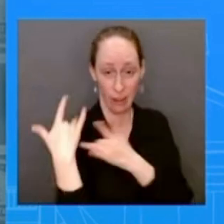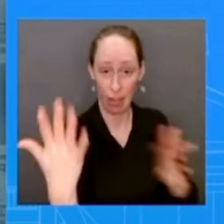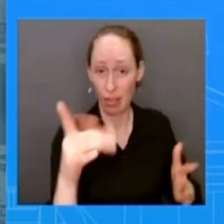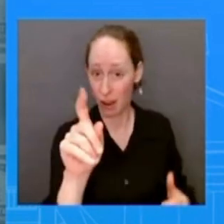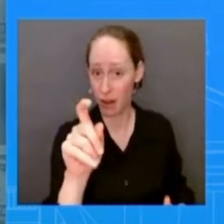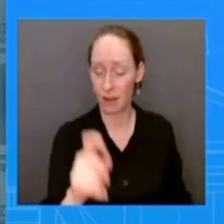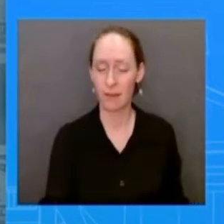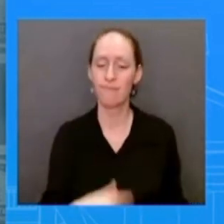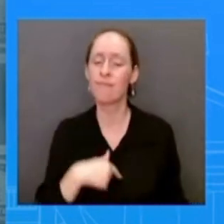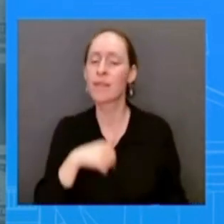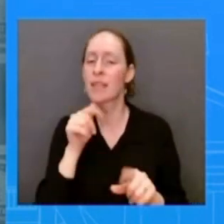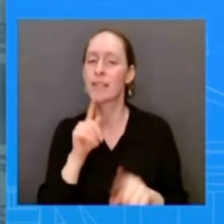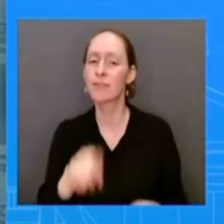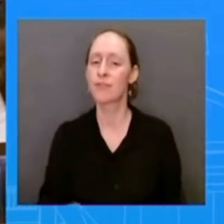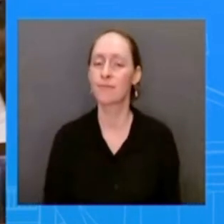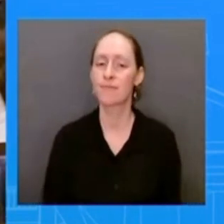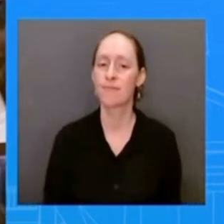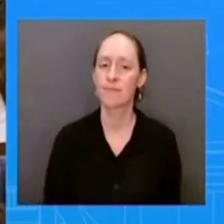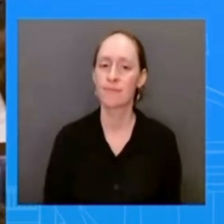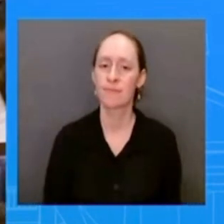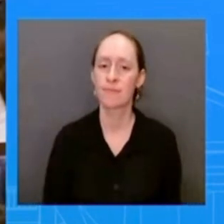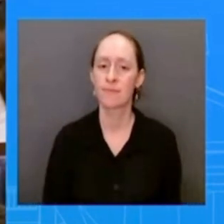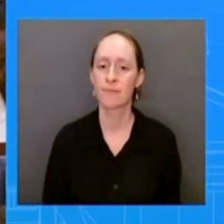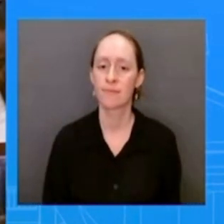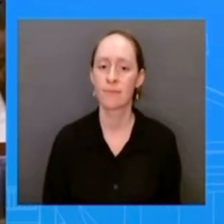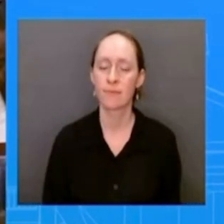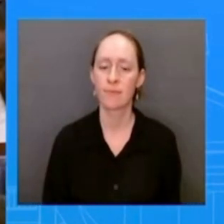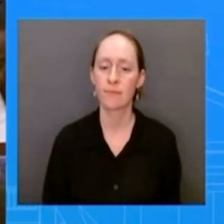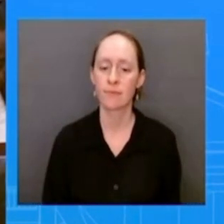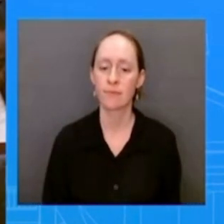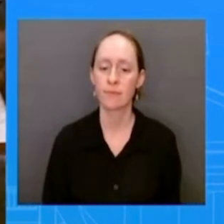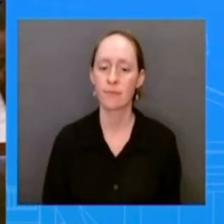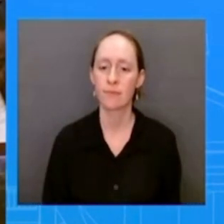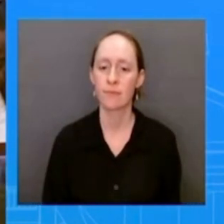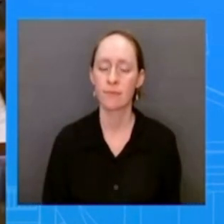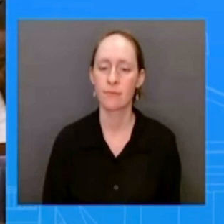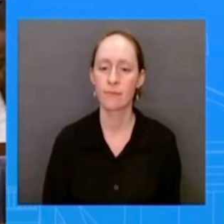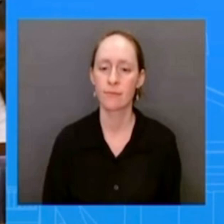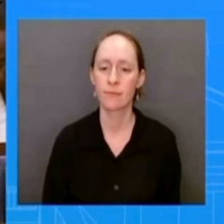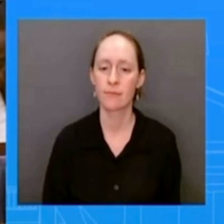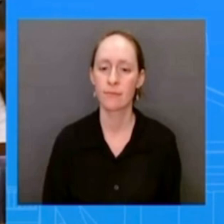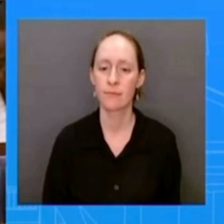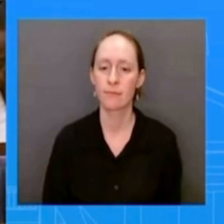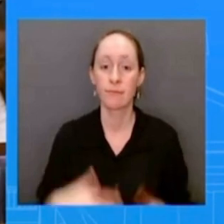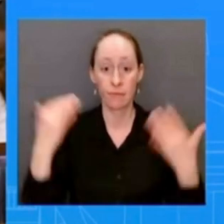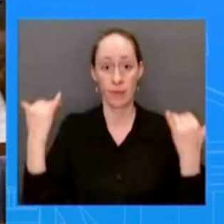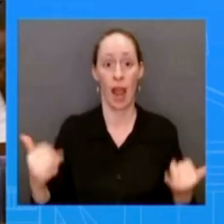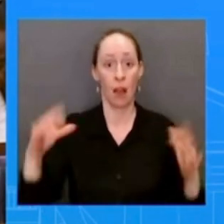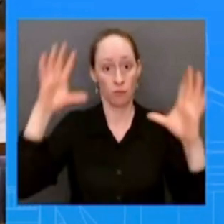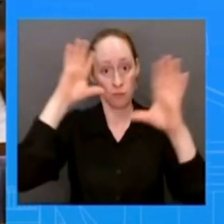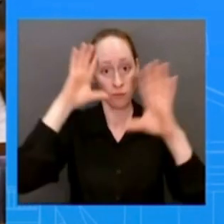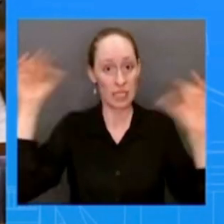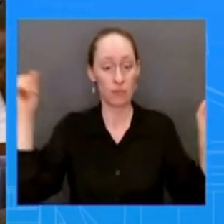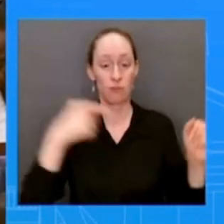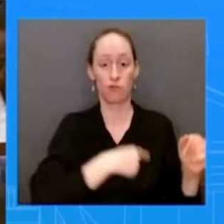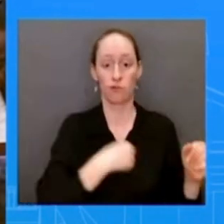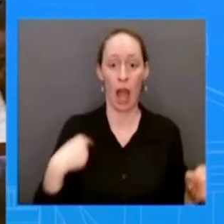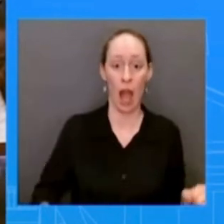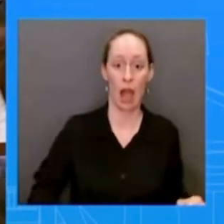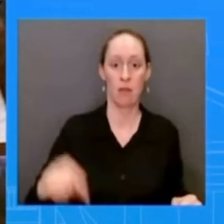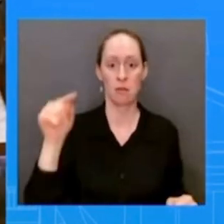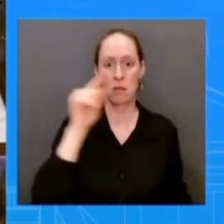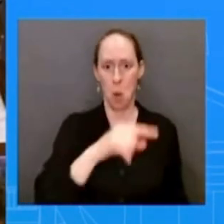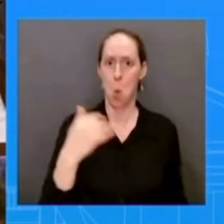about china with the more direct language from the chinese president and the foreign minister is there concern that the administration line that they want competition